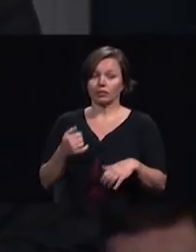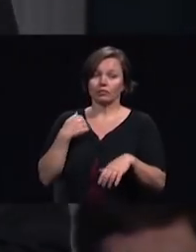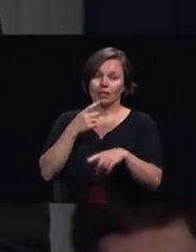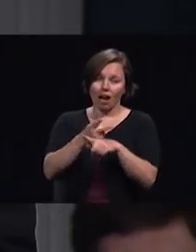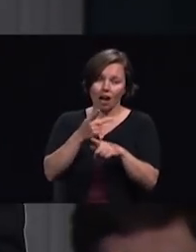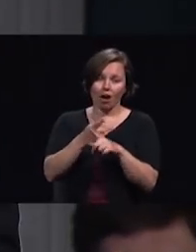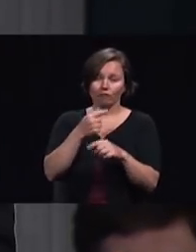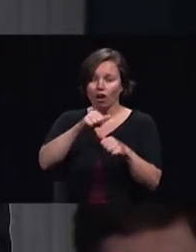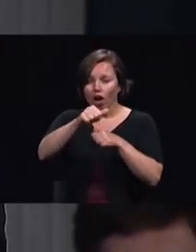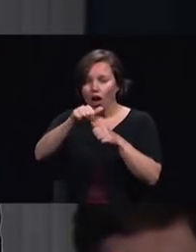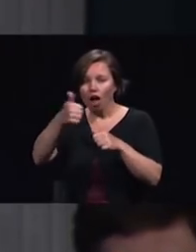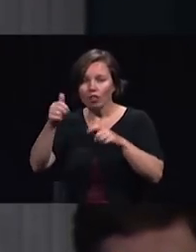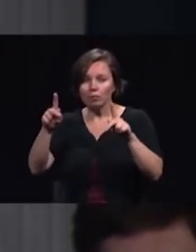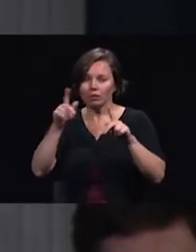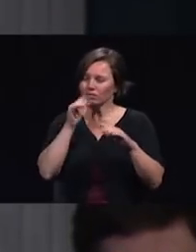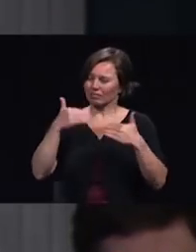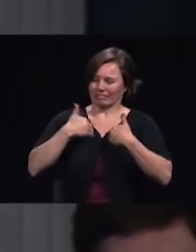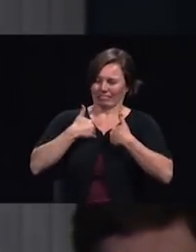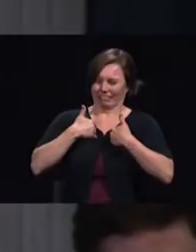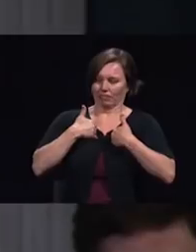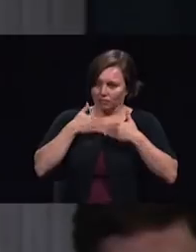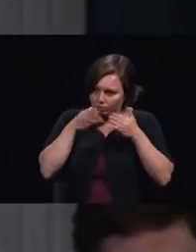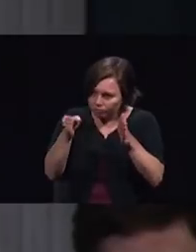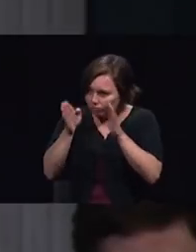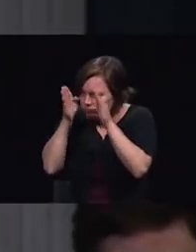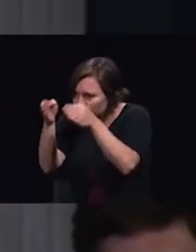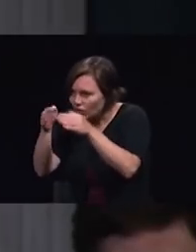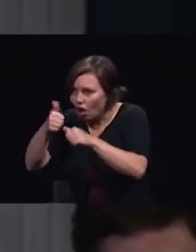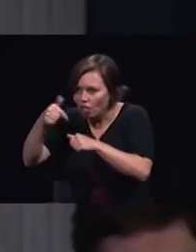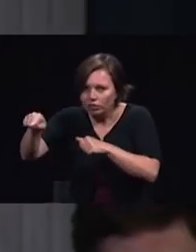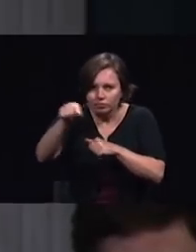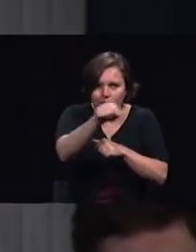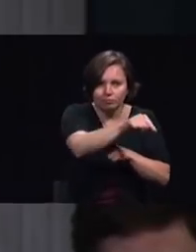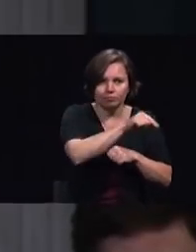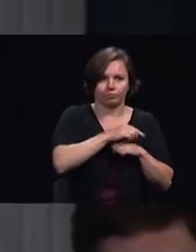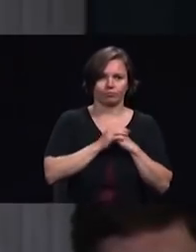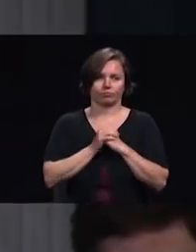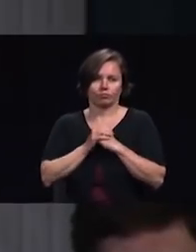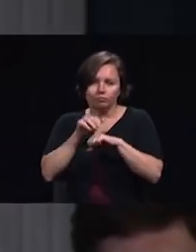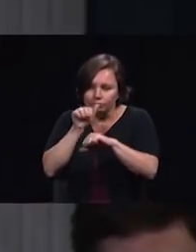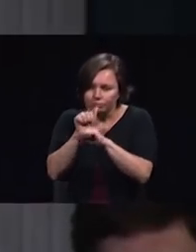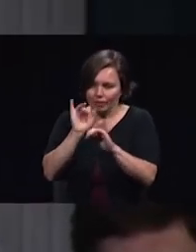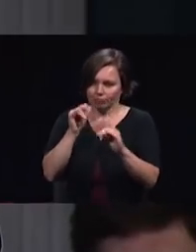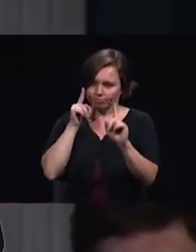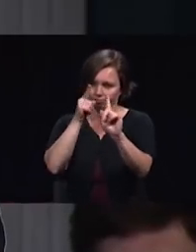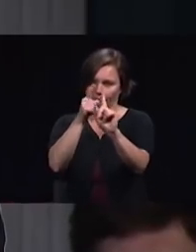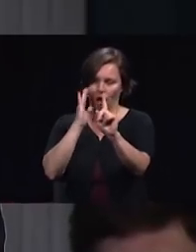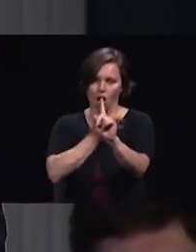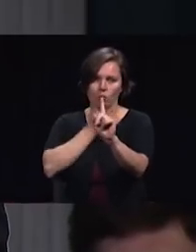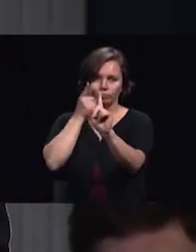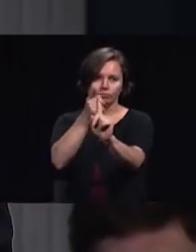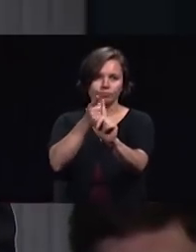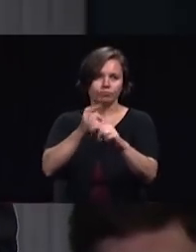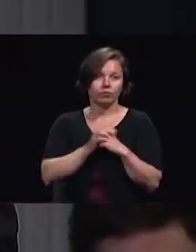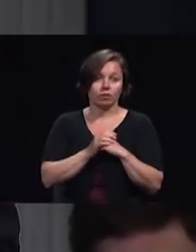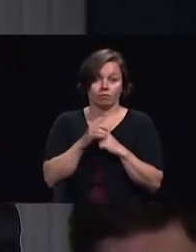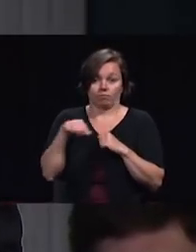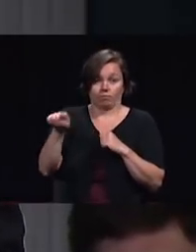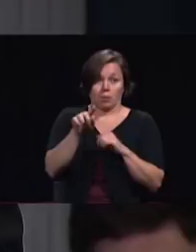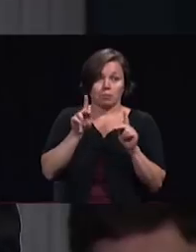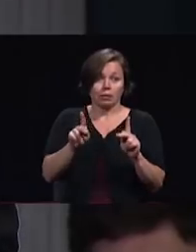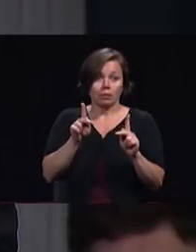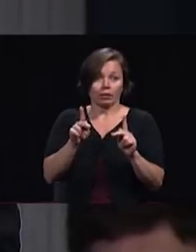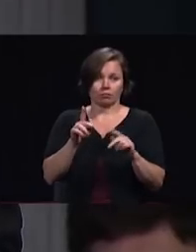ourselves it's a call then for mission and that is that call just like the Ninevites where a different culture and a different